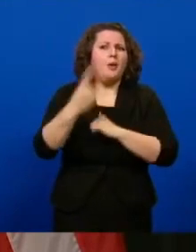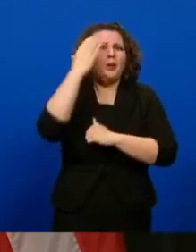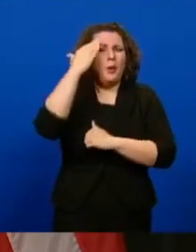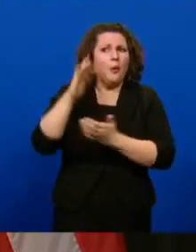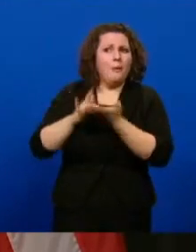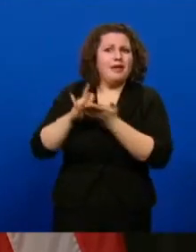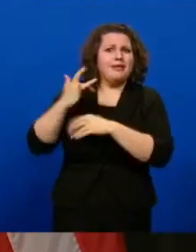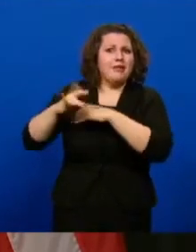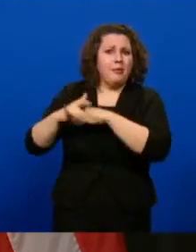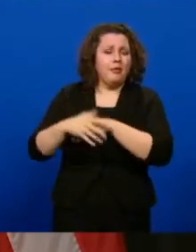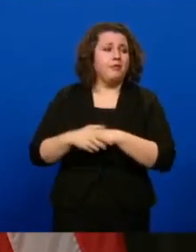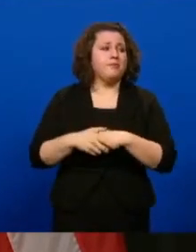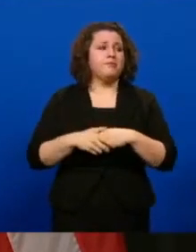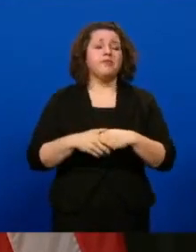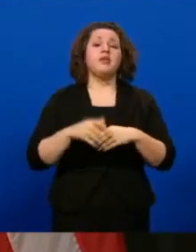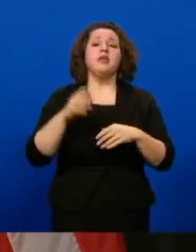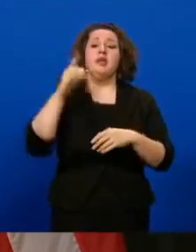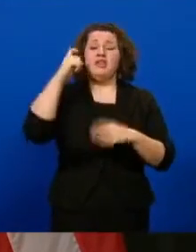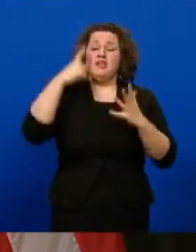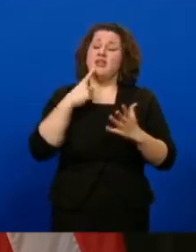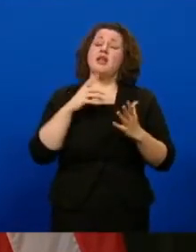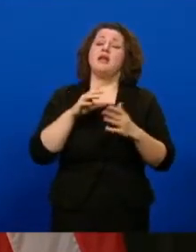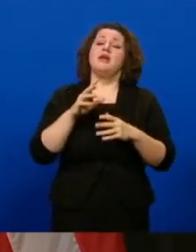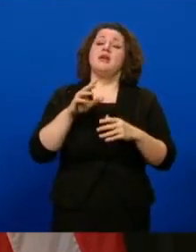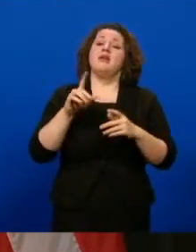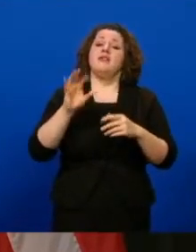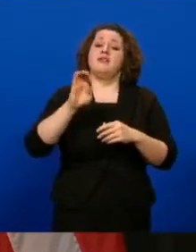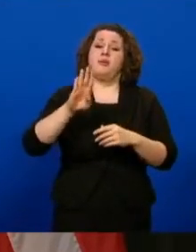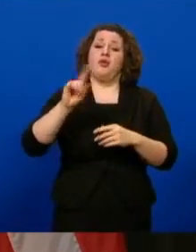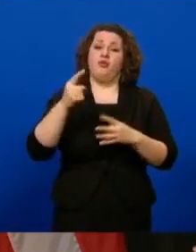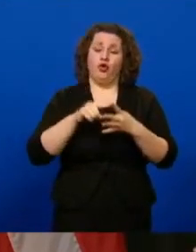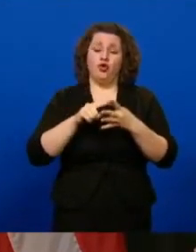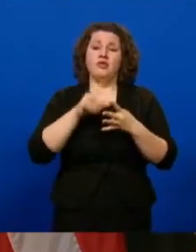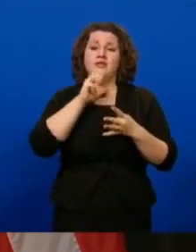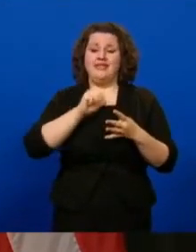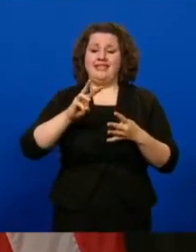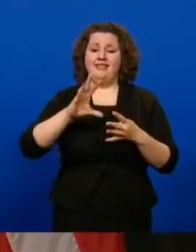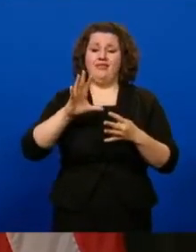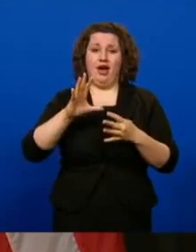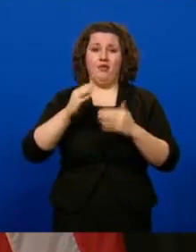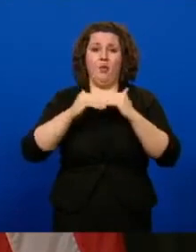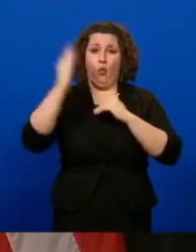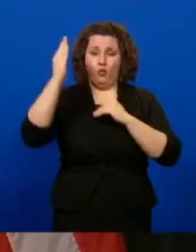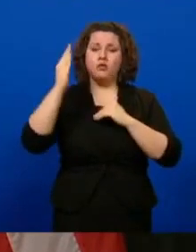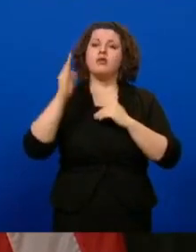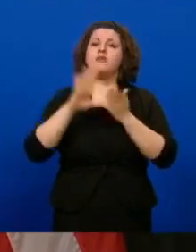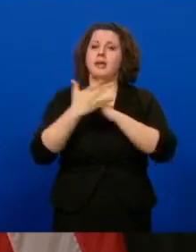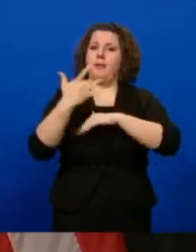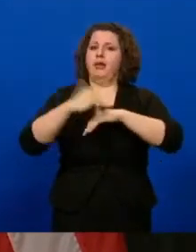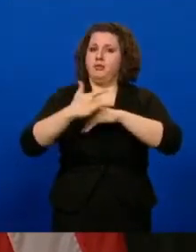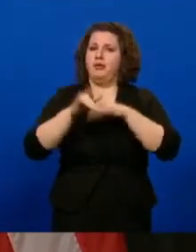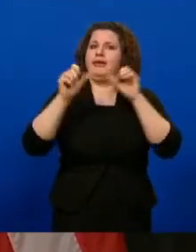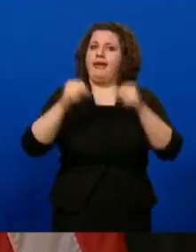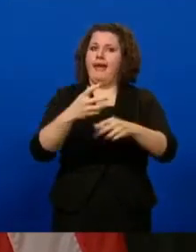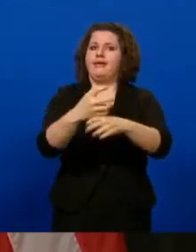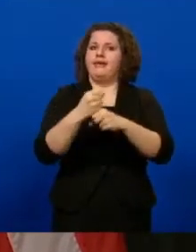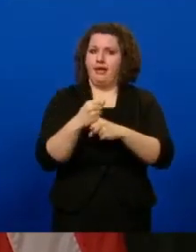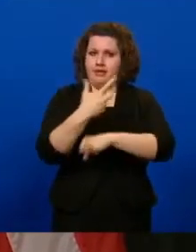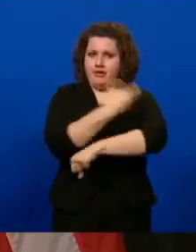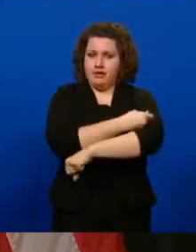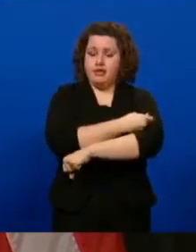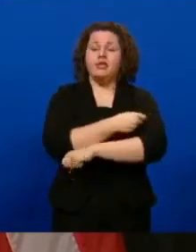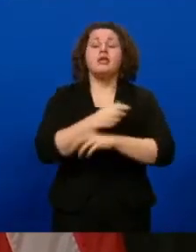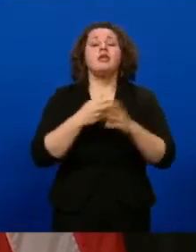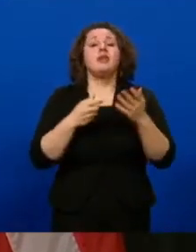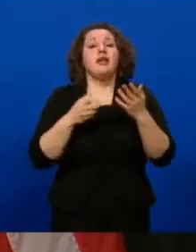60, beginning February 1st, persons age 65 and older will be eligible. And we are, you know, driving those through